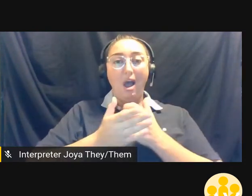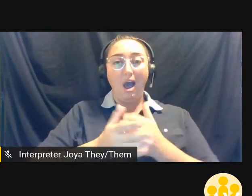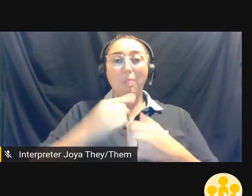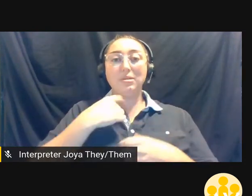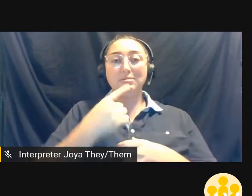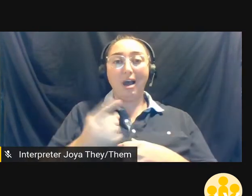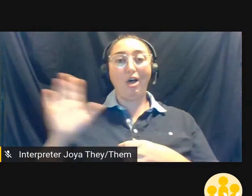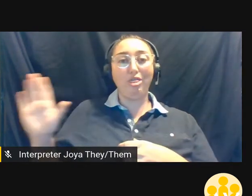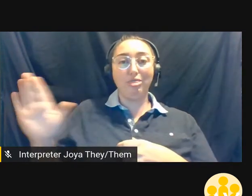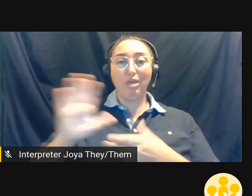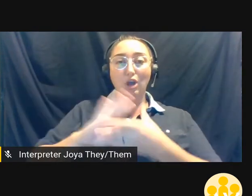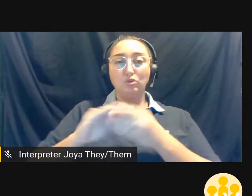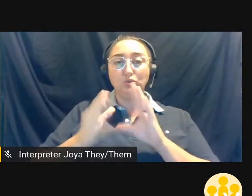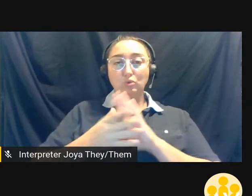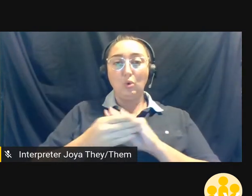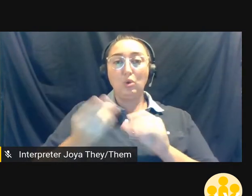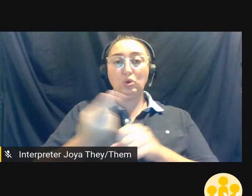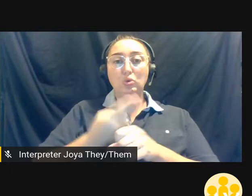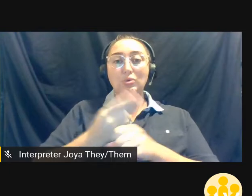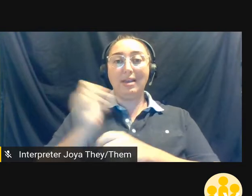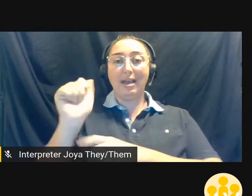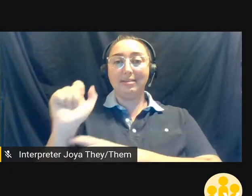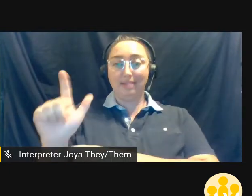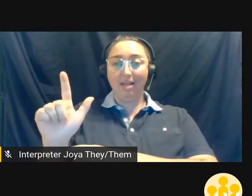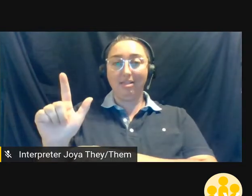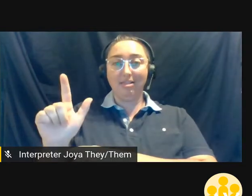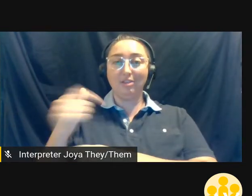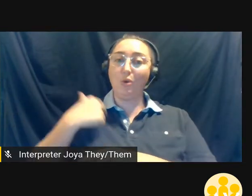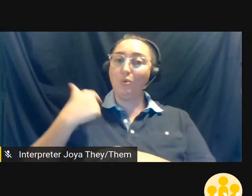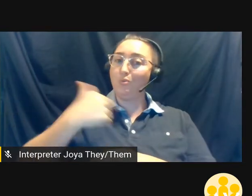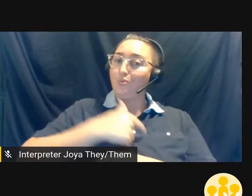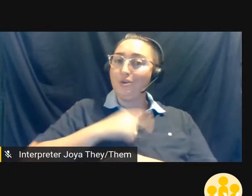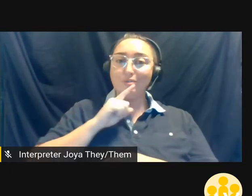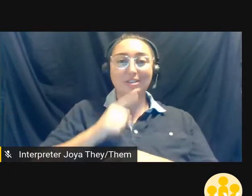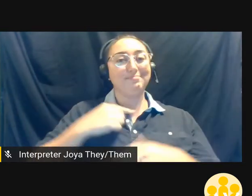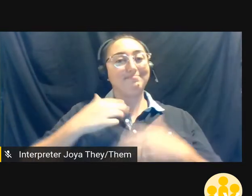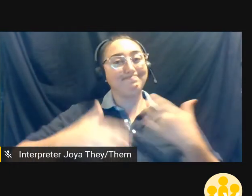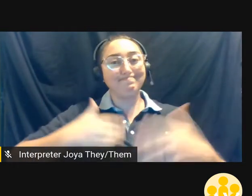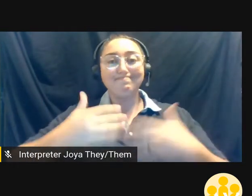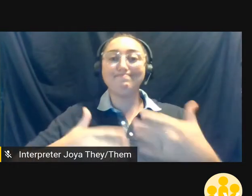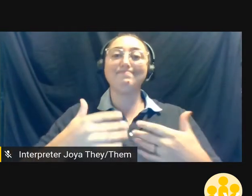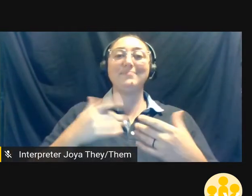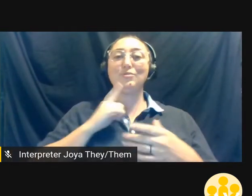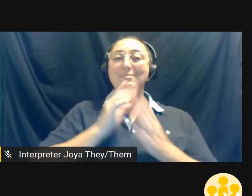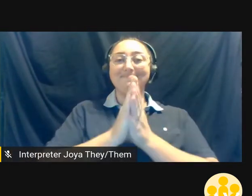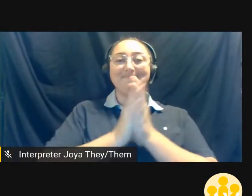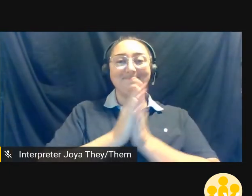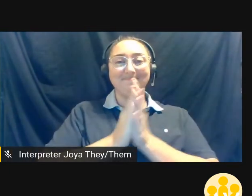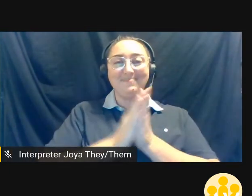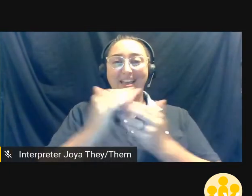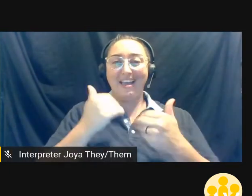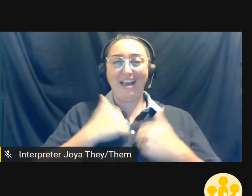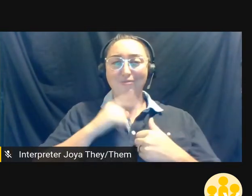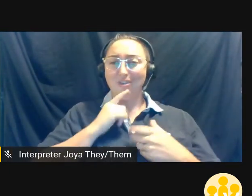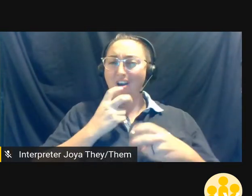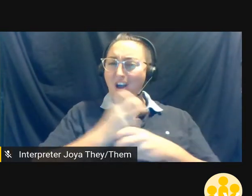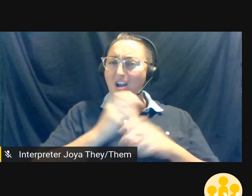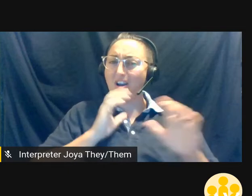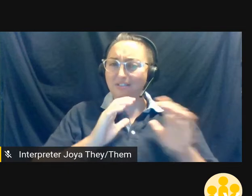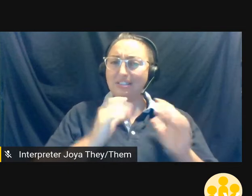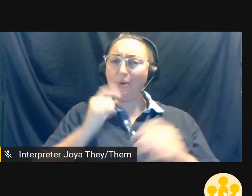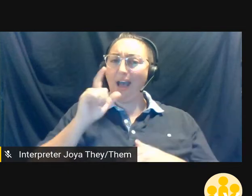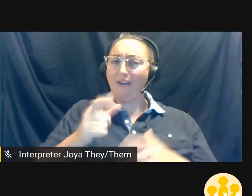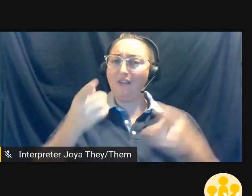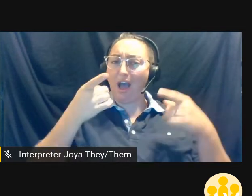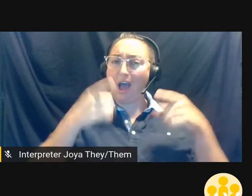So we're stumbling through and eager to have the tough conversations that we need